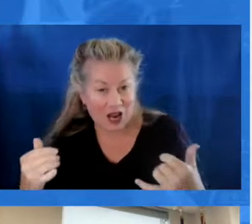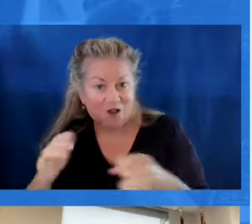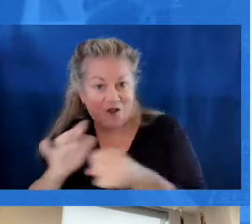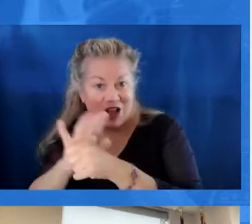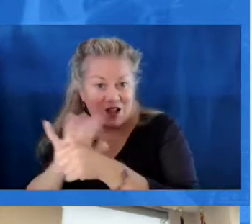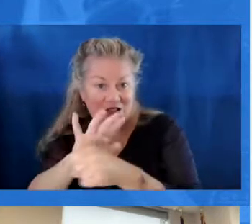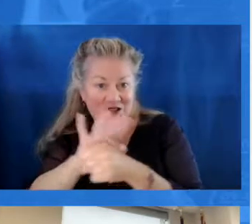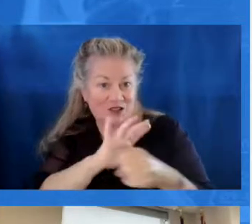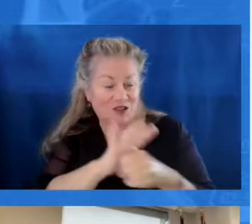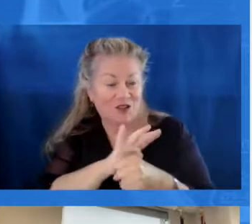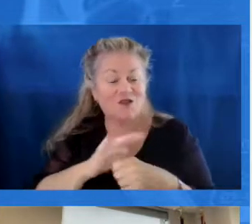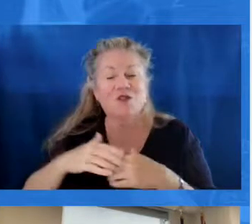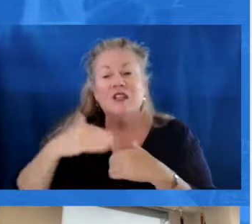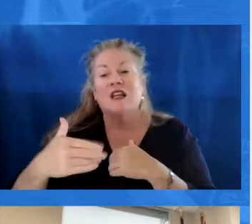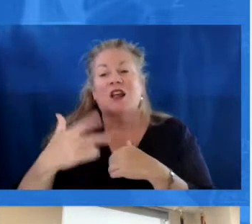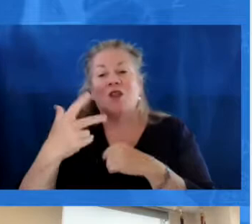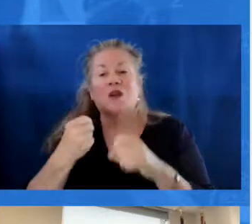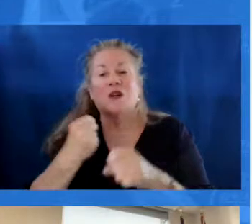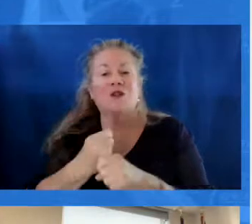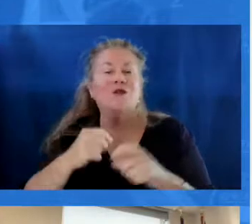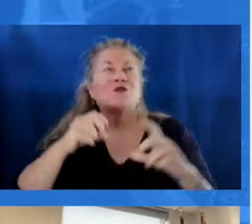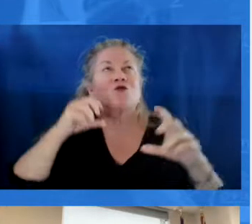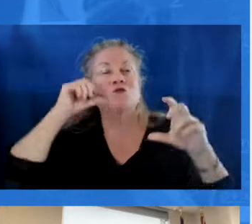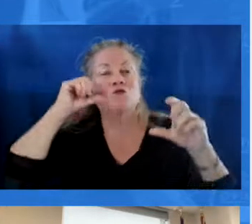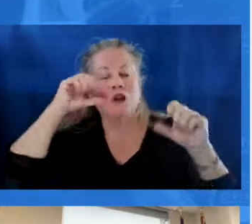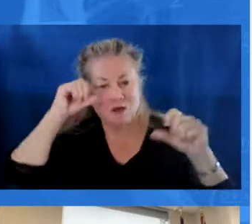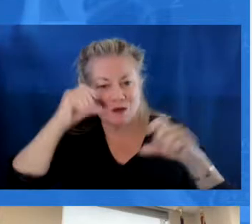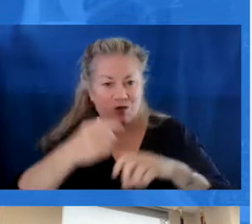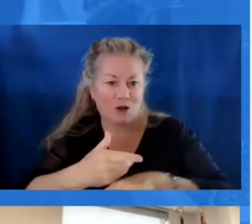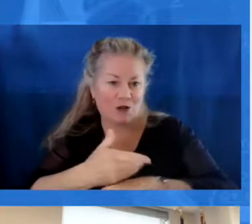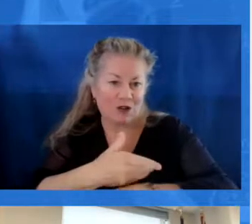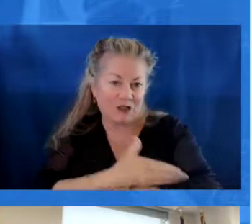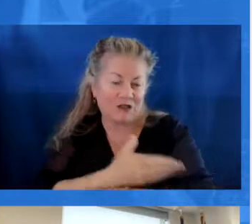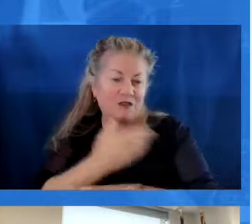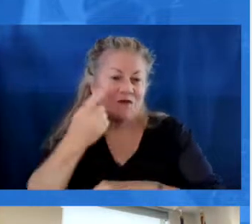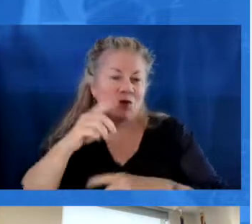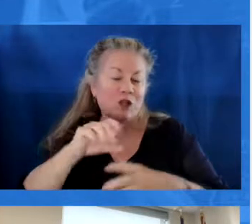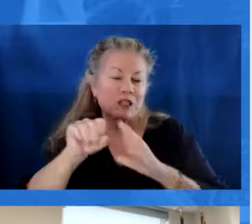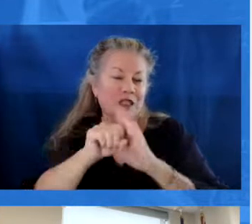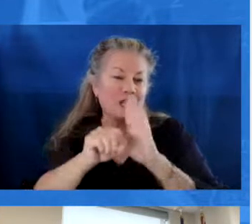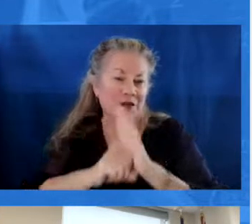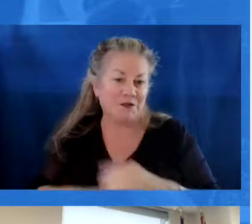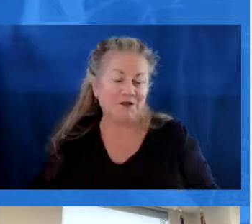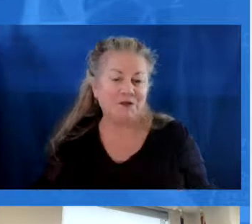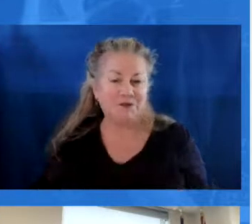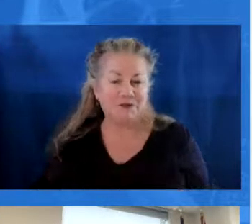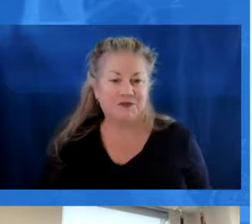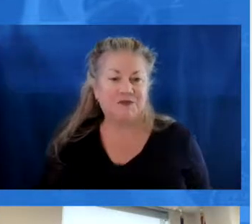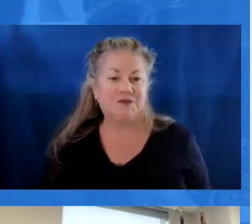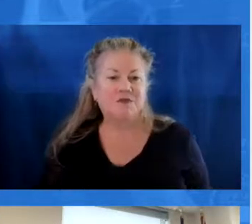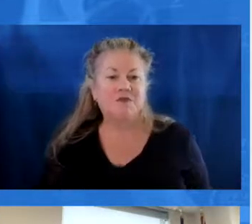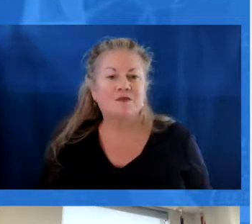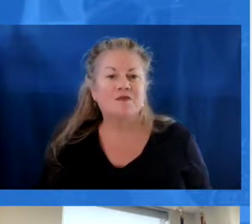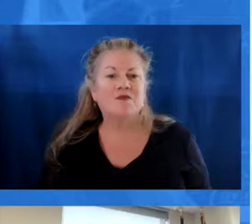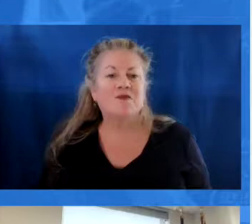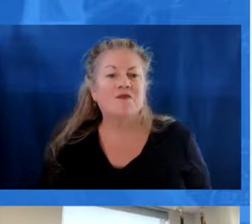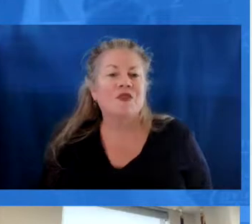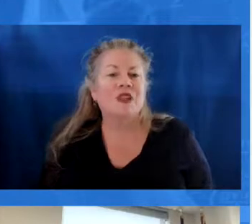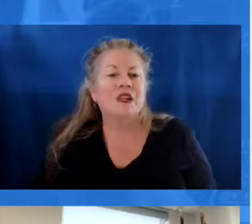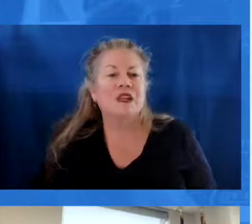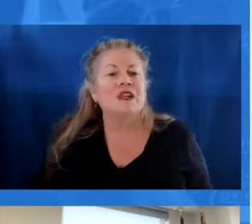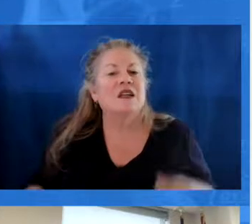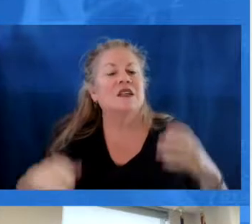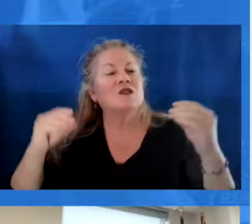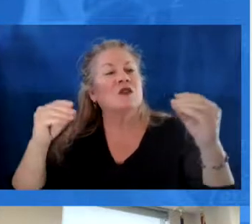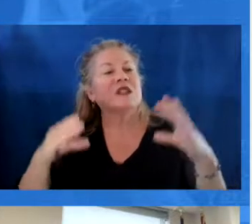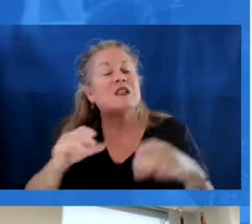now filled over the next three years, and that's an incredible amount of progress for our state. One of the things we'll spend more time